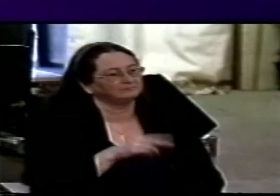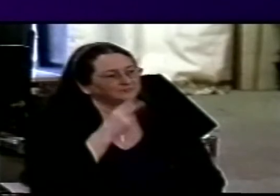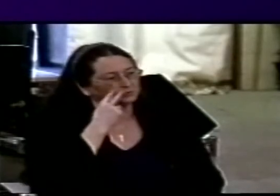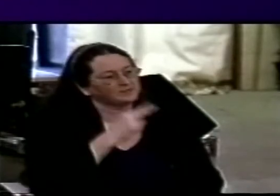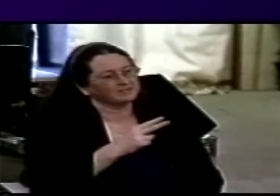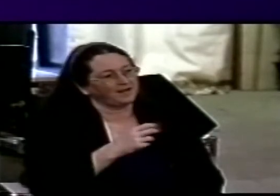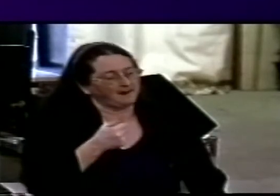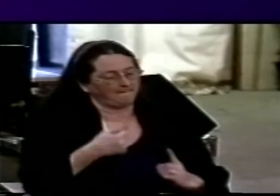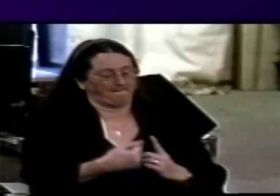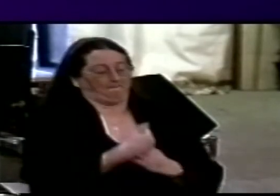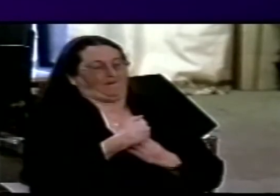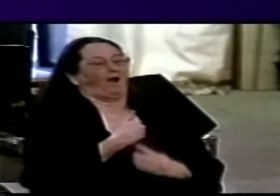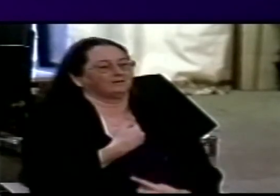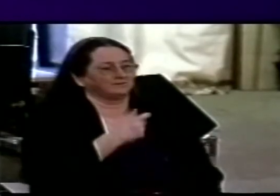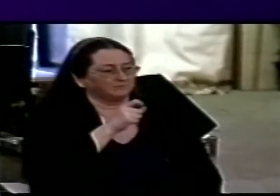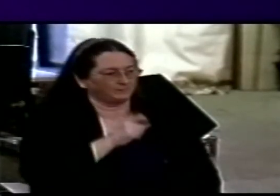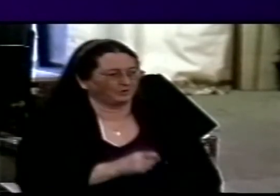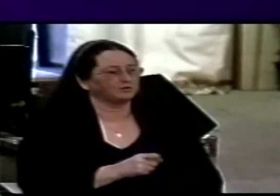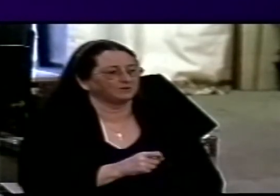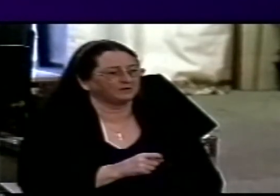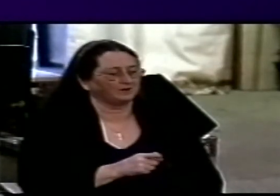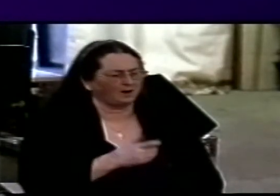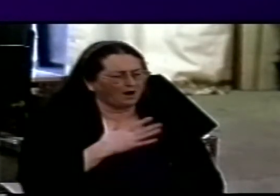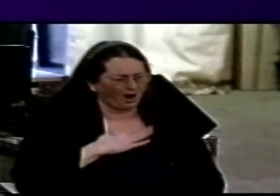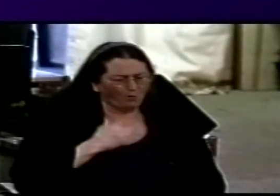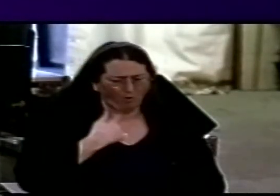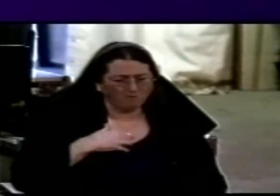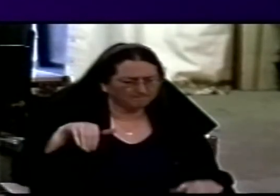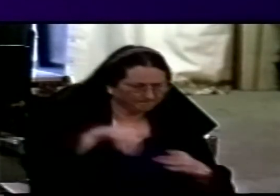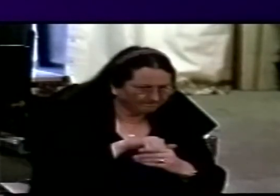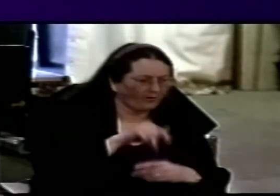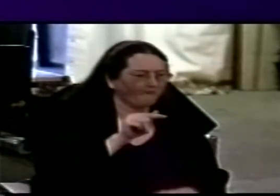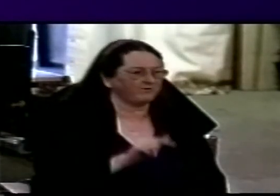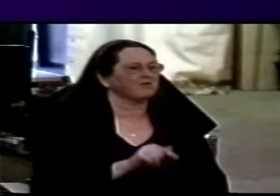and to make them say I want to be a part of that